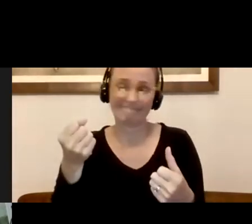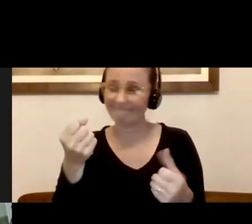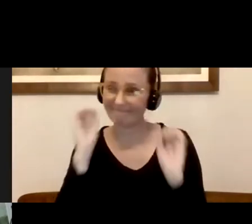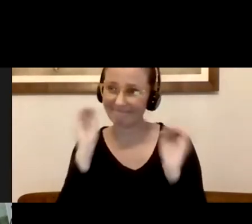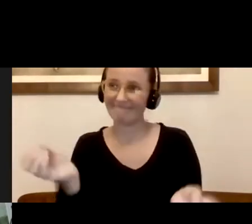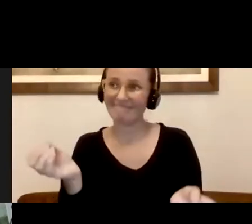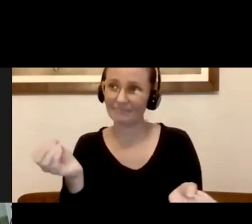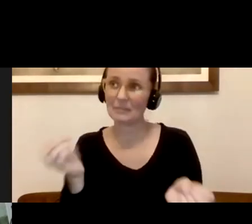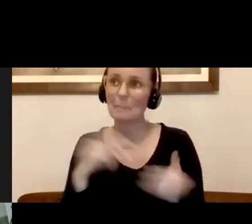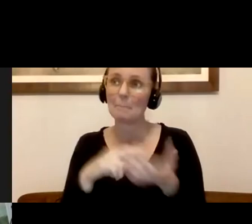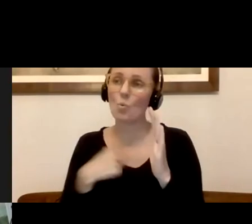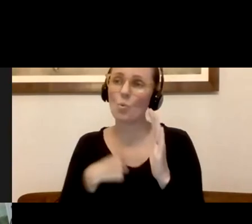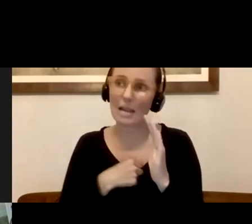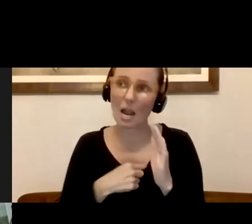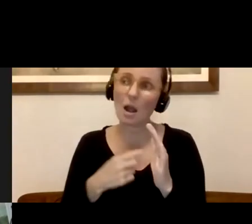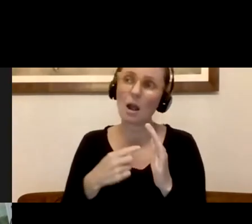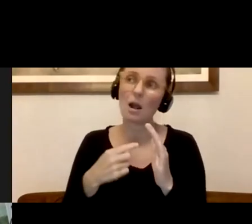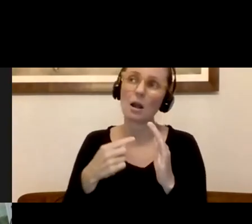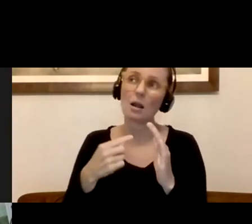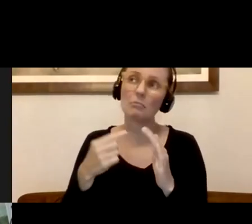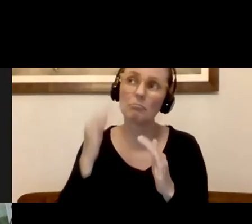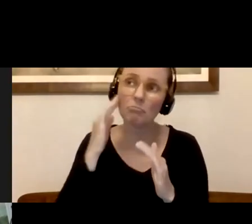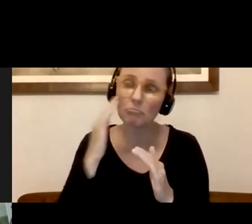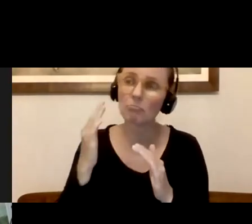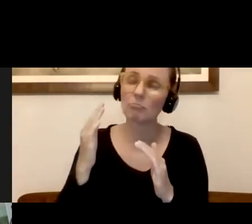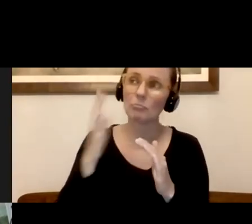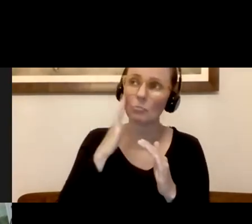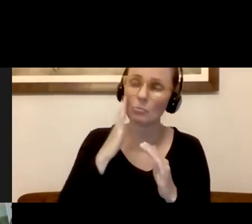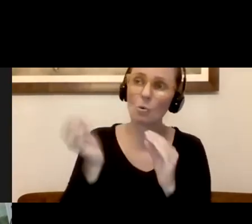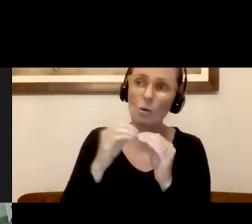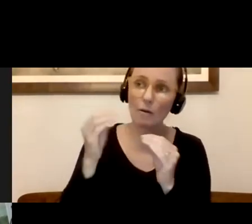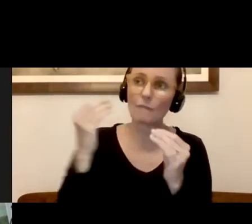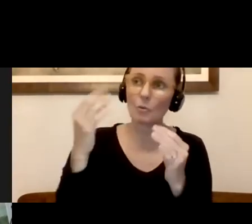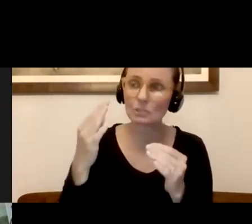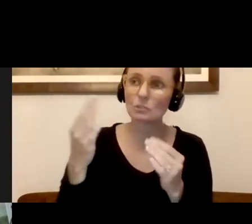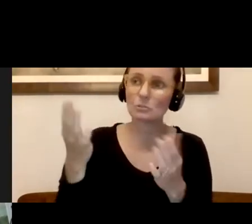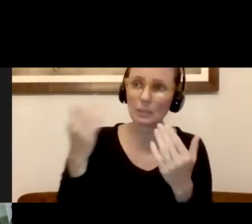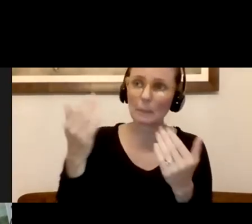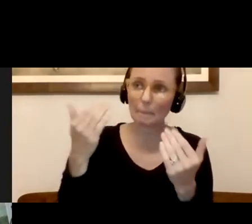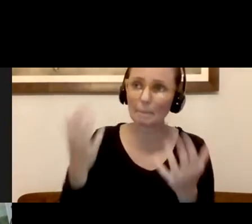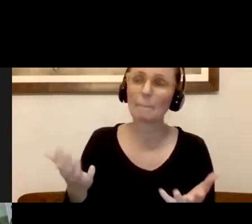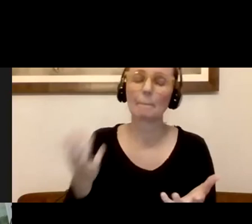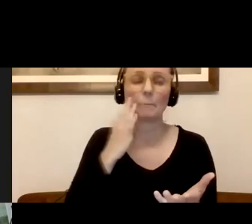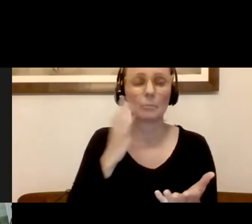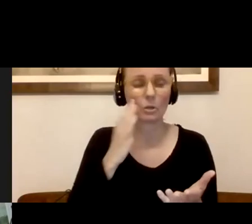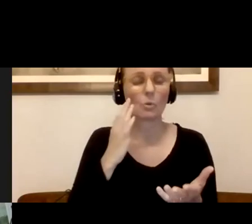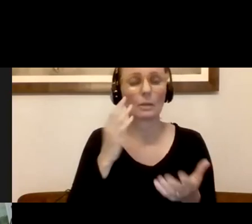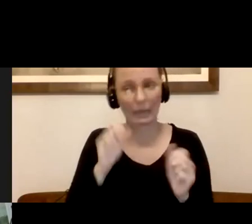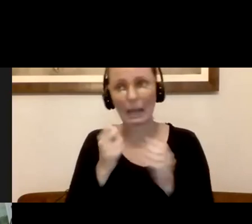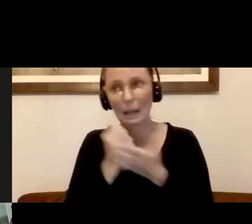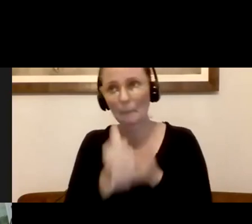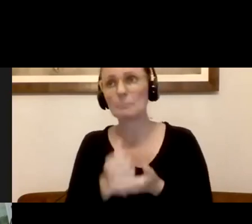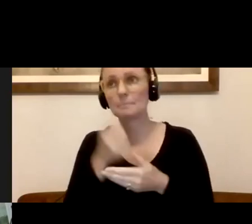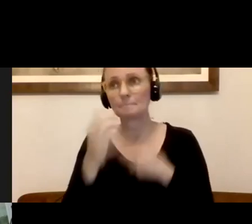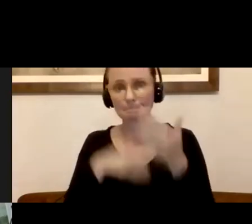development so that we can be a pilot site within the commonwealth so that we can move that forward to really understand